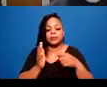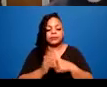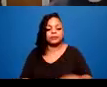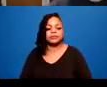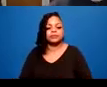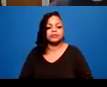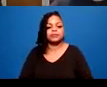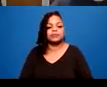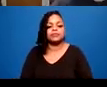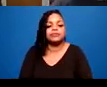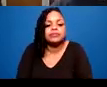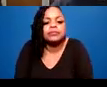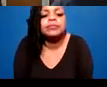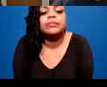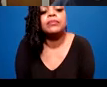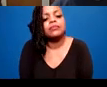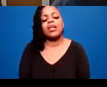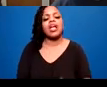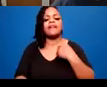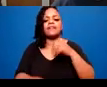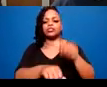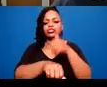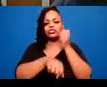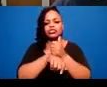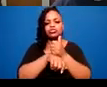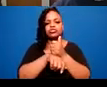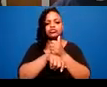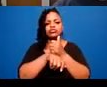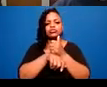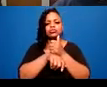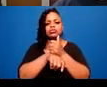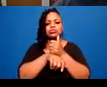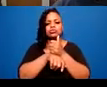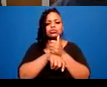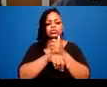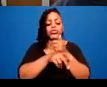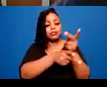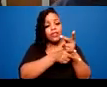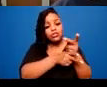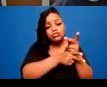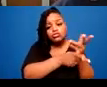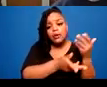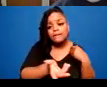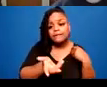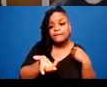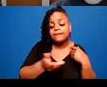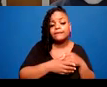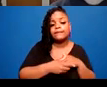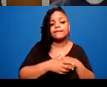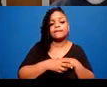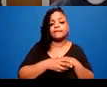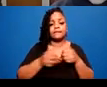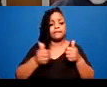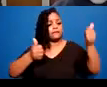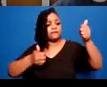supervisors and organizations understand that it is their role